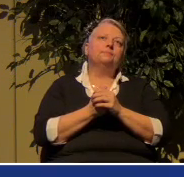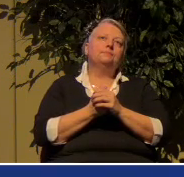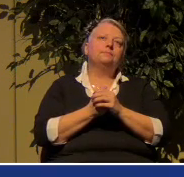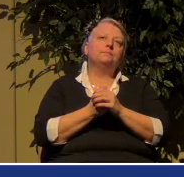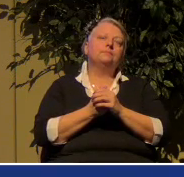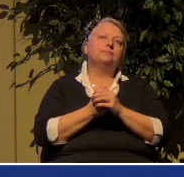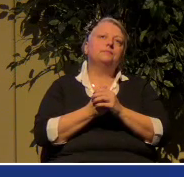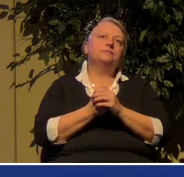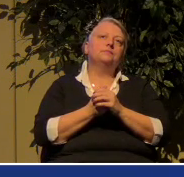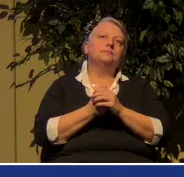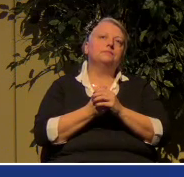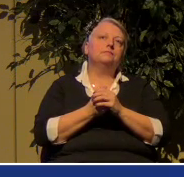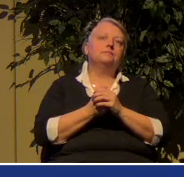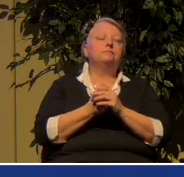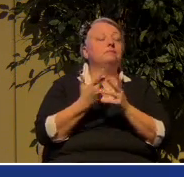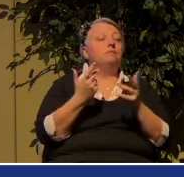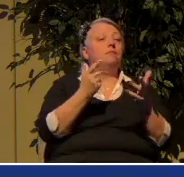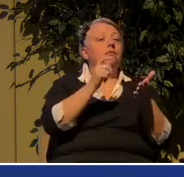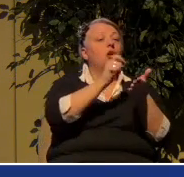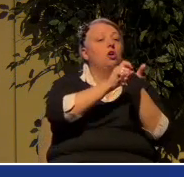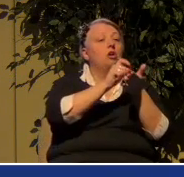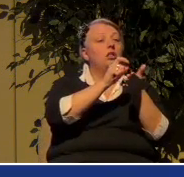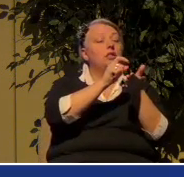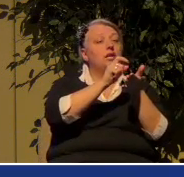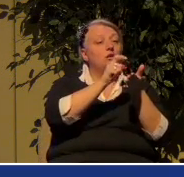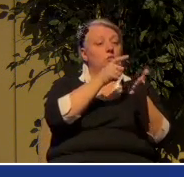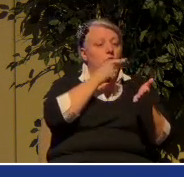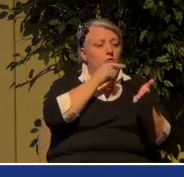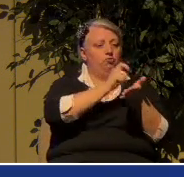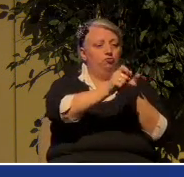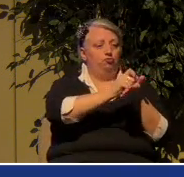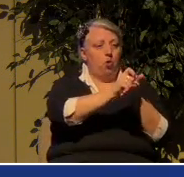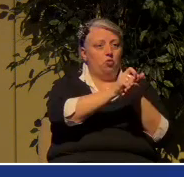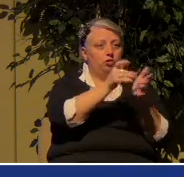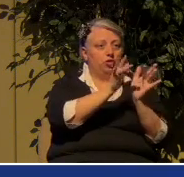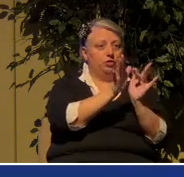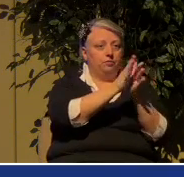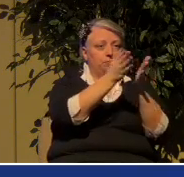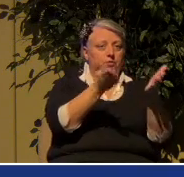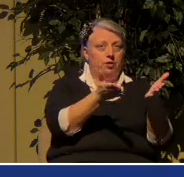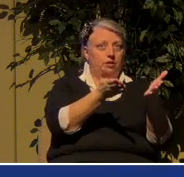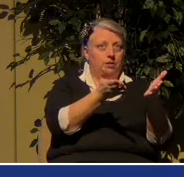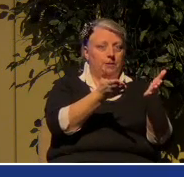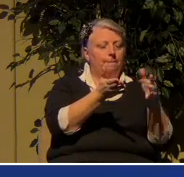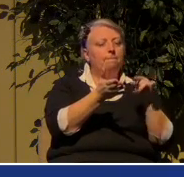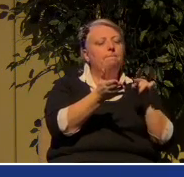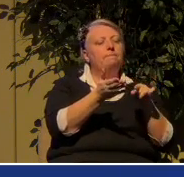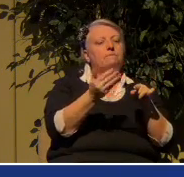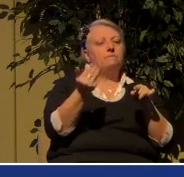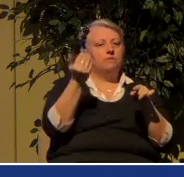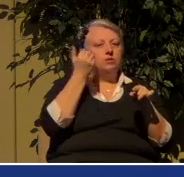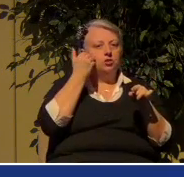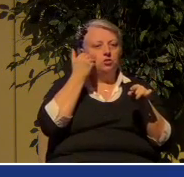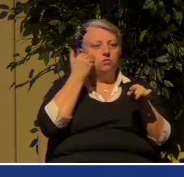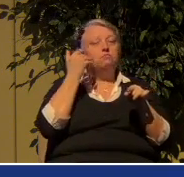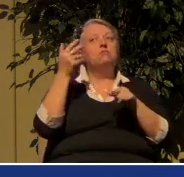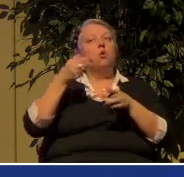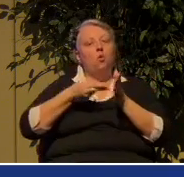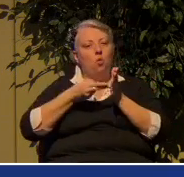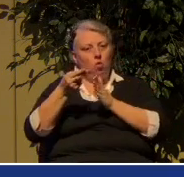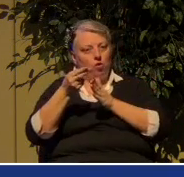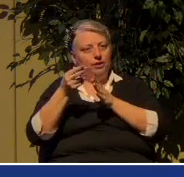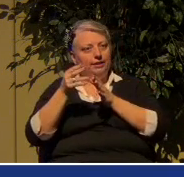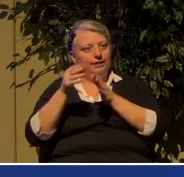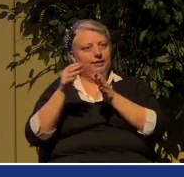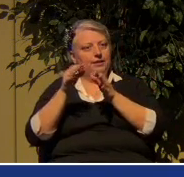Who is the author of scripture? Well, we know from earlier studies that it's the Holy Spirit Spirit. Peter